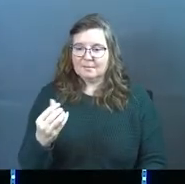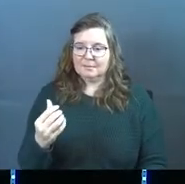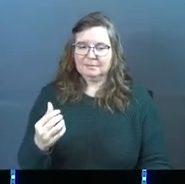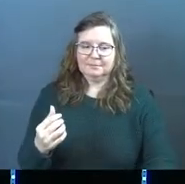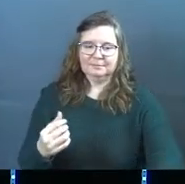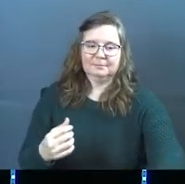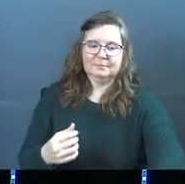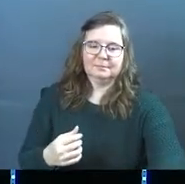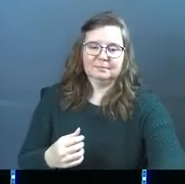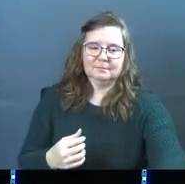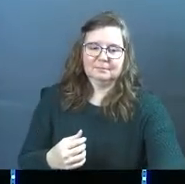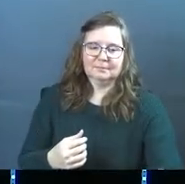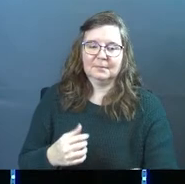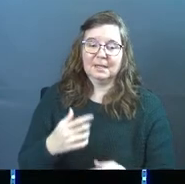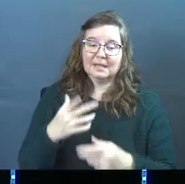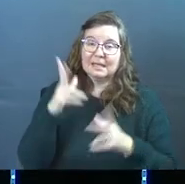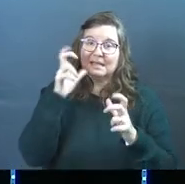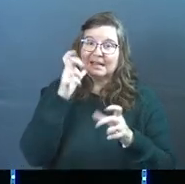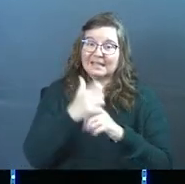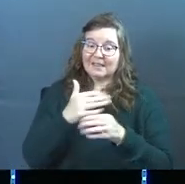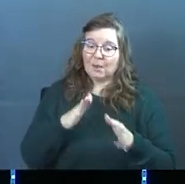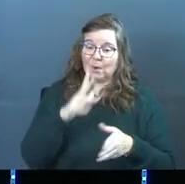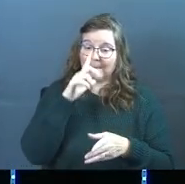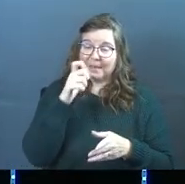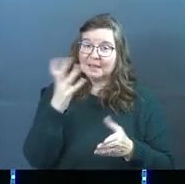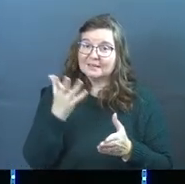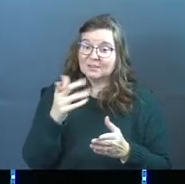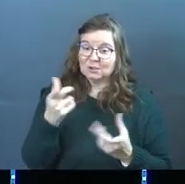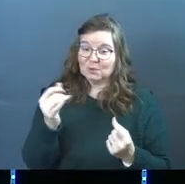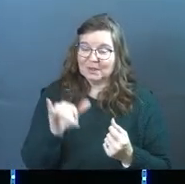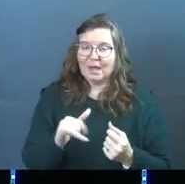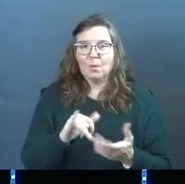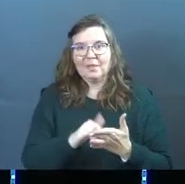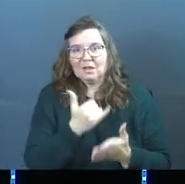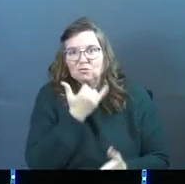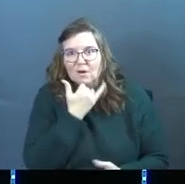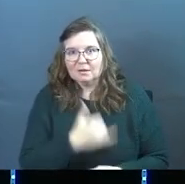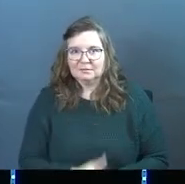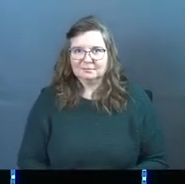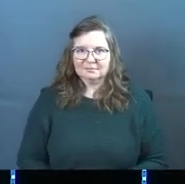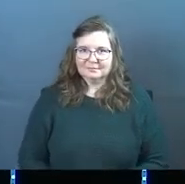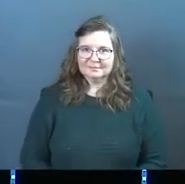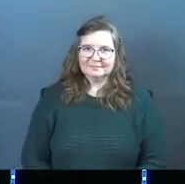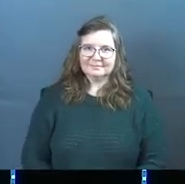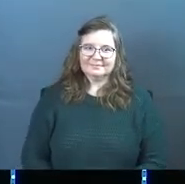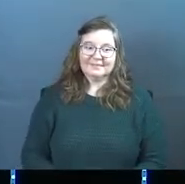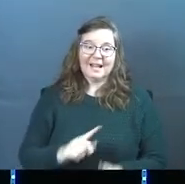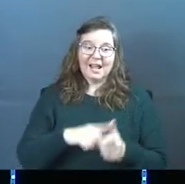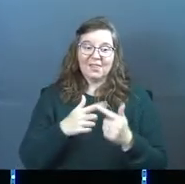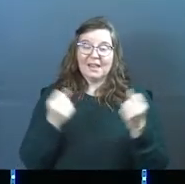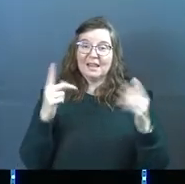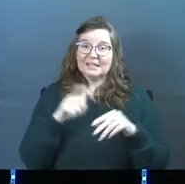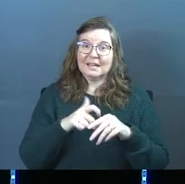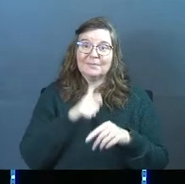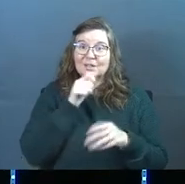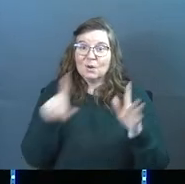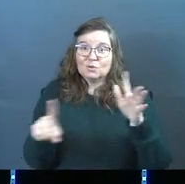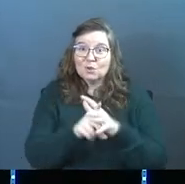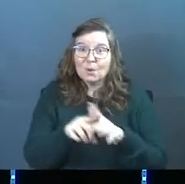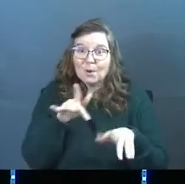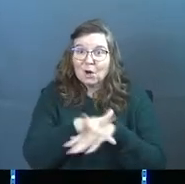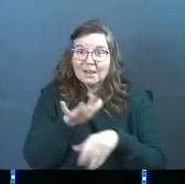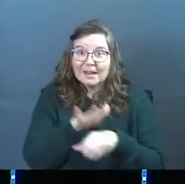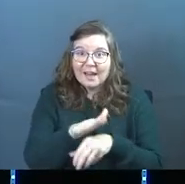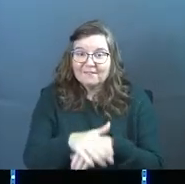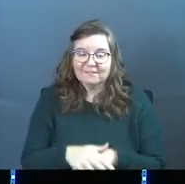And Satan gets us that way, because guess what? You do that. Well, that's wrong. And then a lot of times, they don't show up